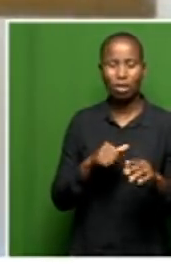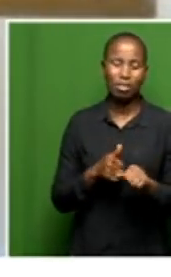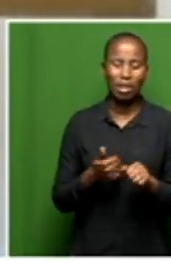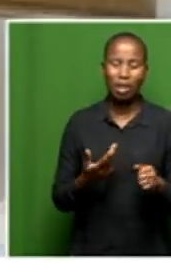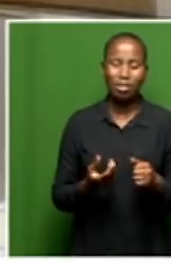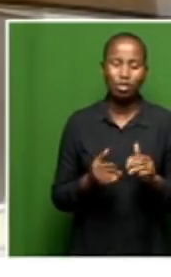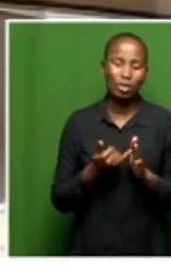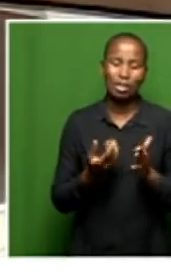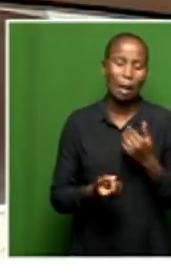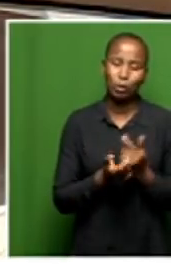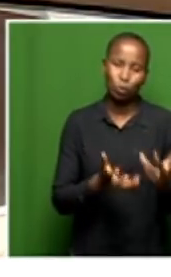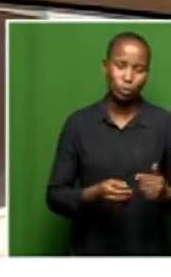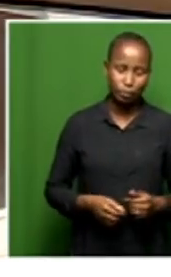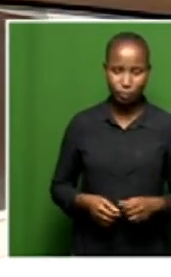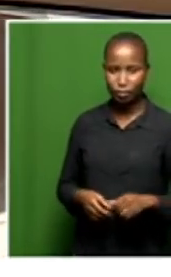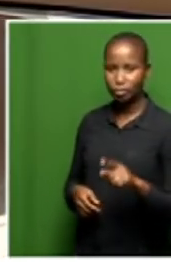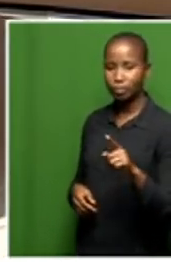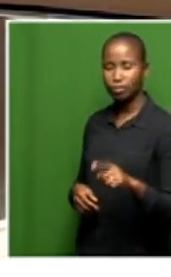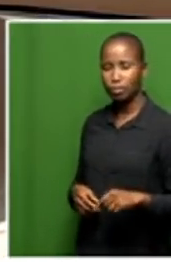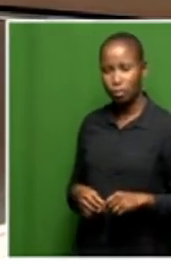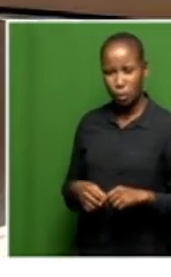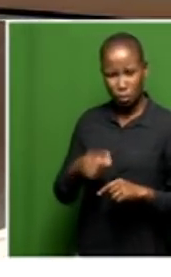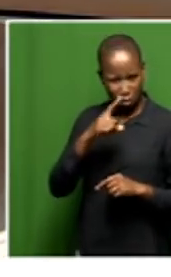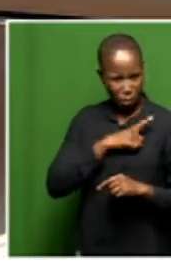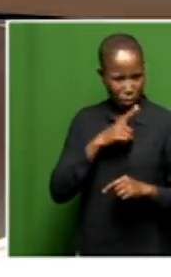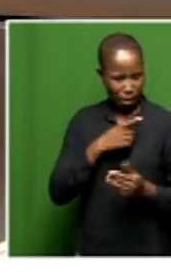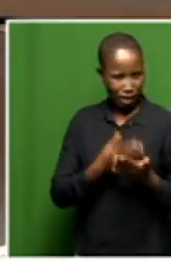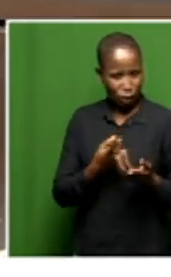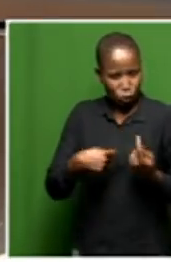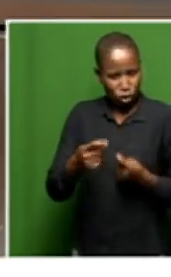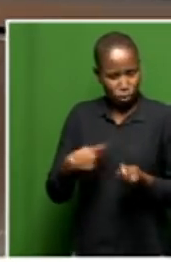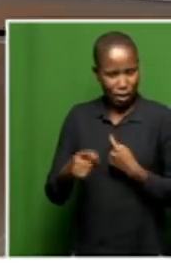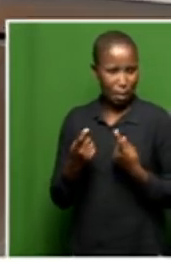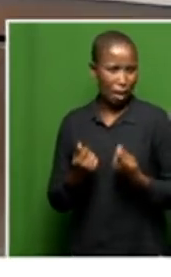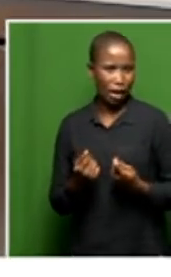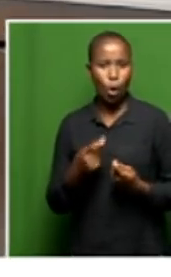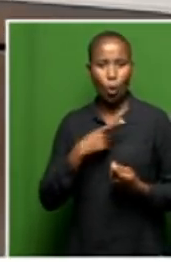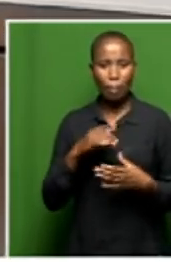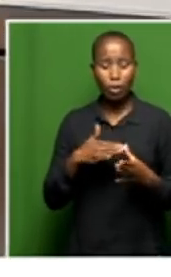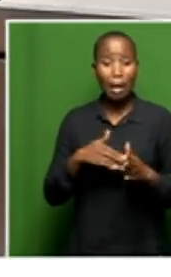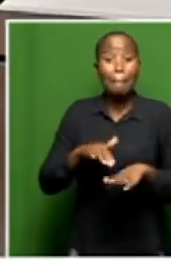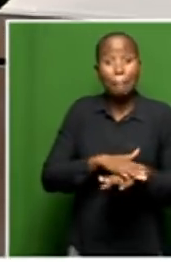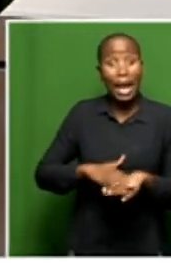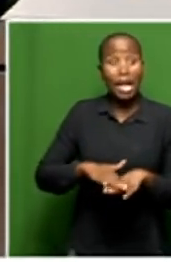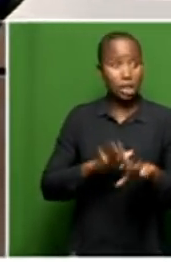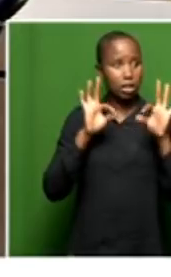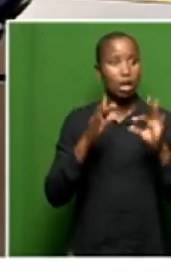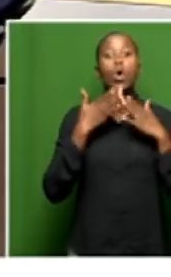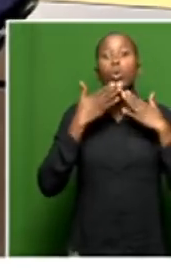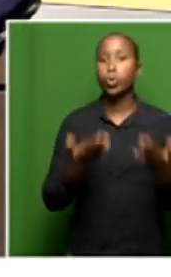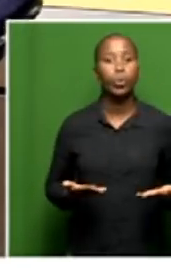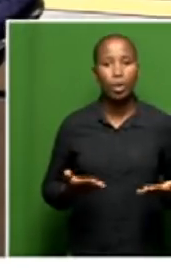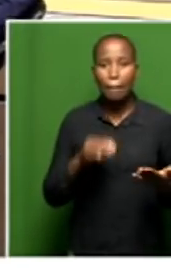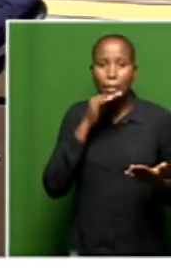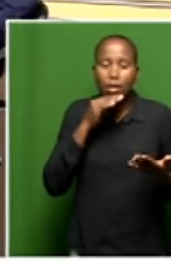not, because why would you spend money on all of these things when the basics are not in place in order to get this